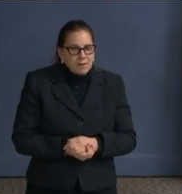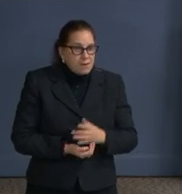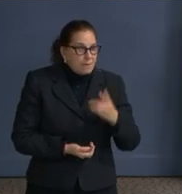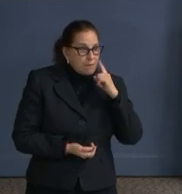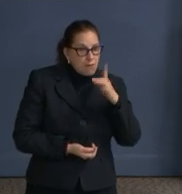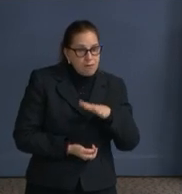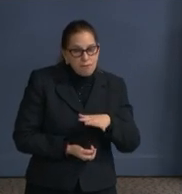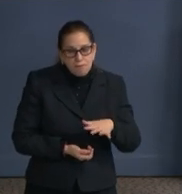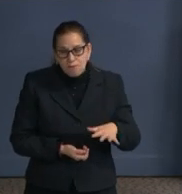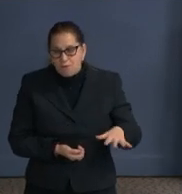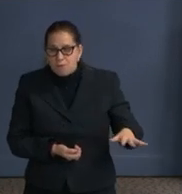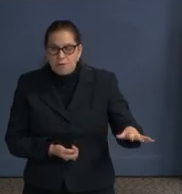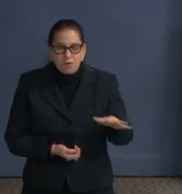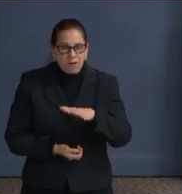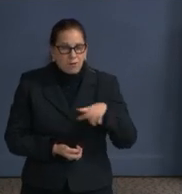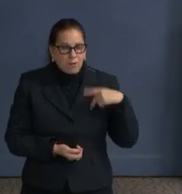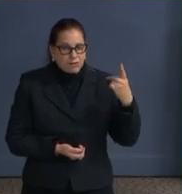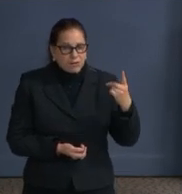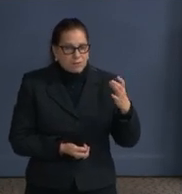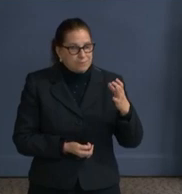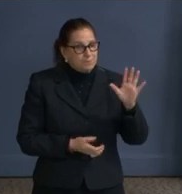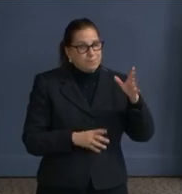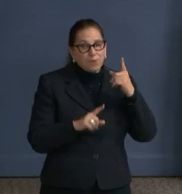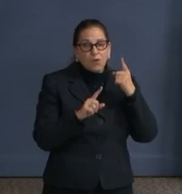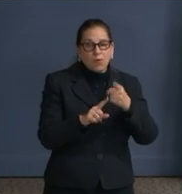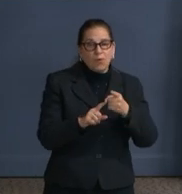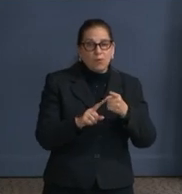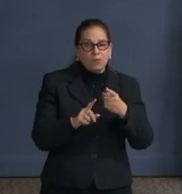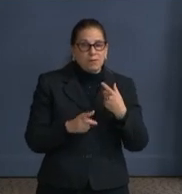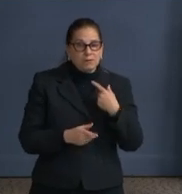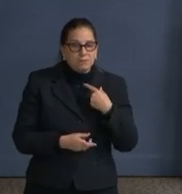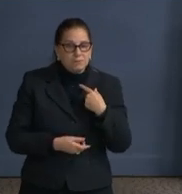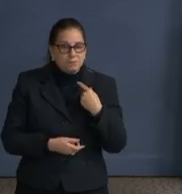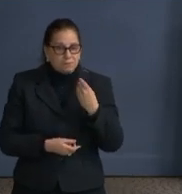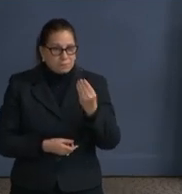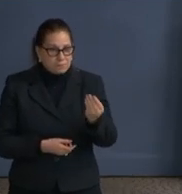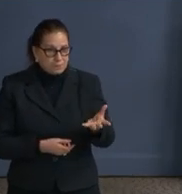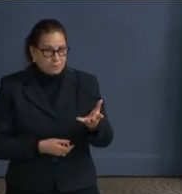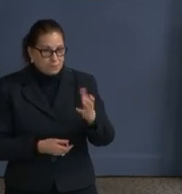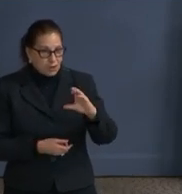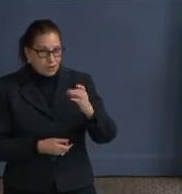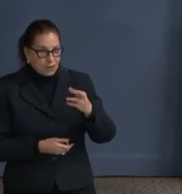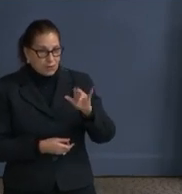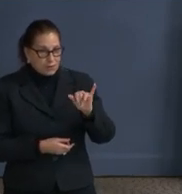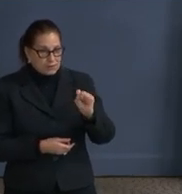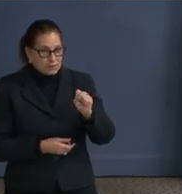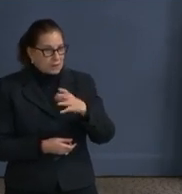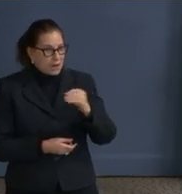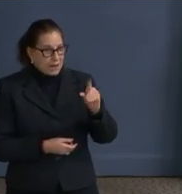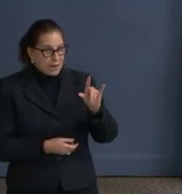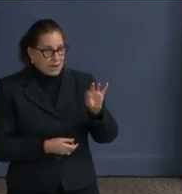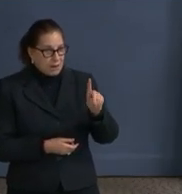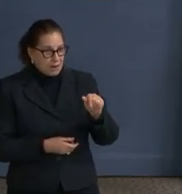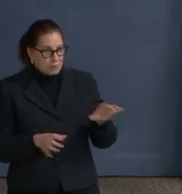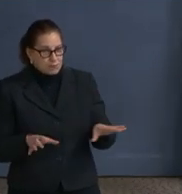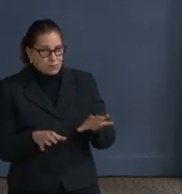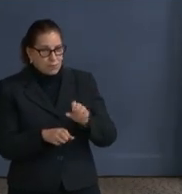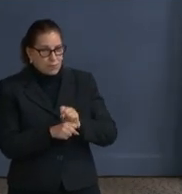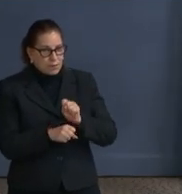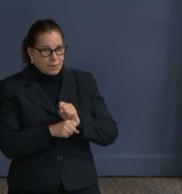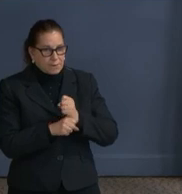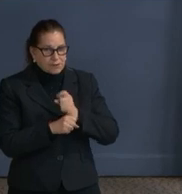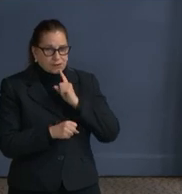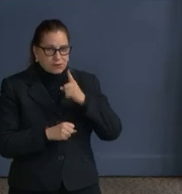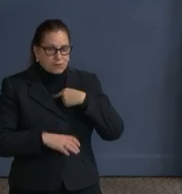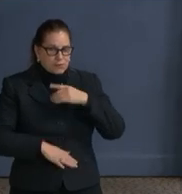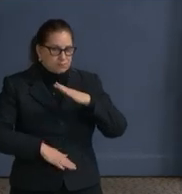And one goal that task that I've given Chris and Linda are to make sure we are maximizing those